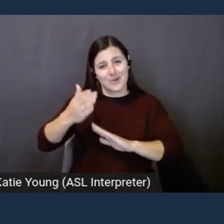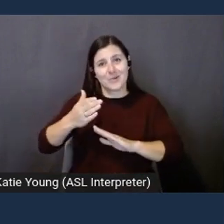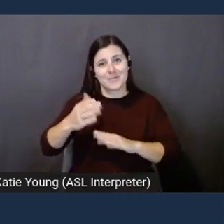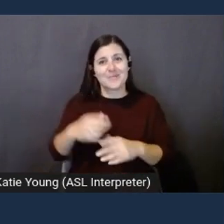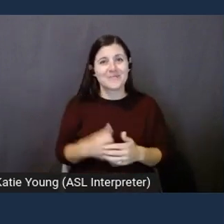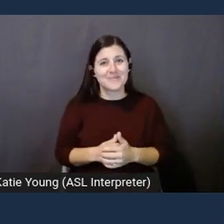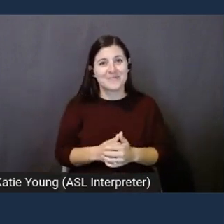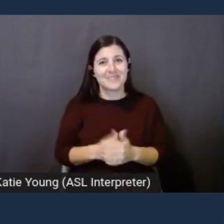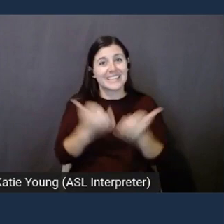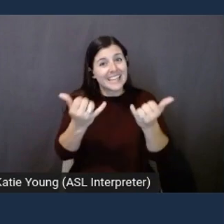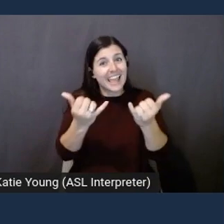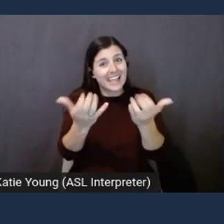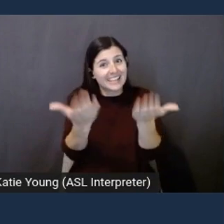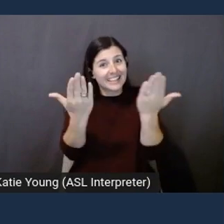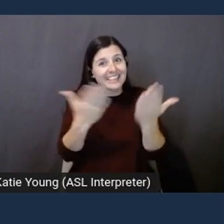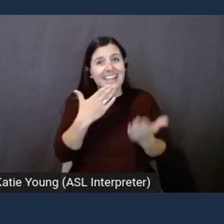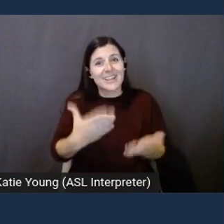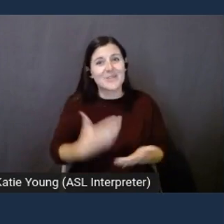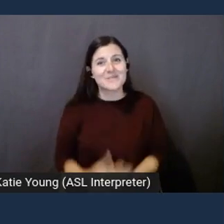today. Thank you.